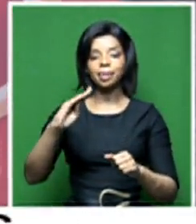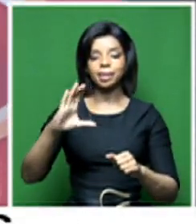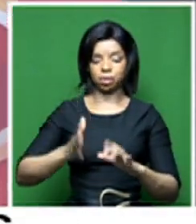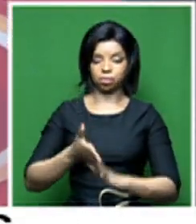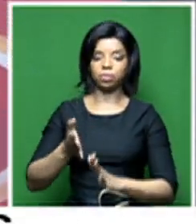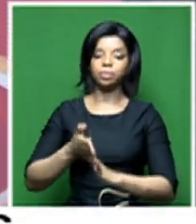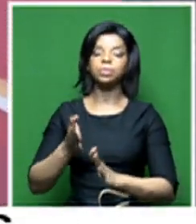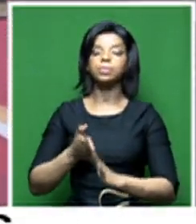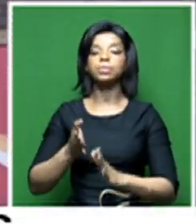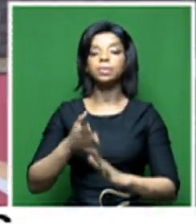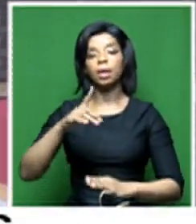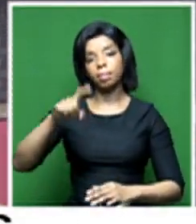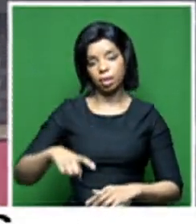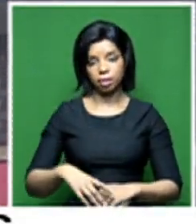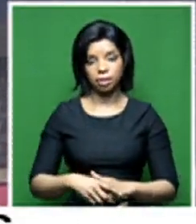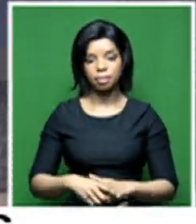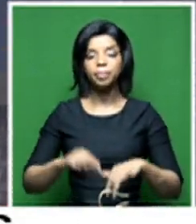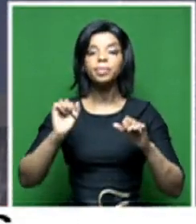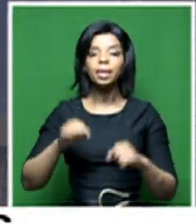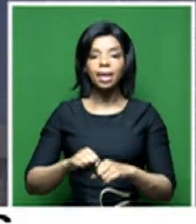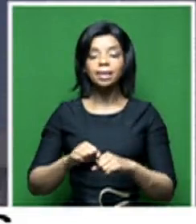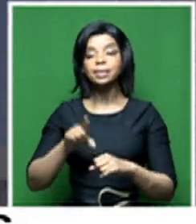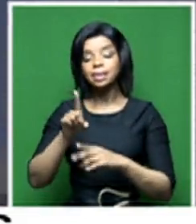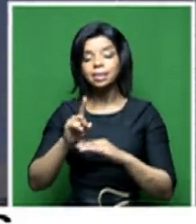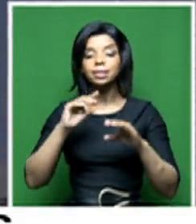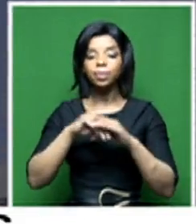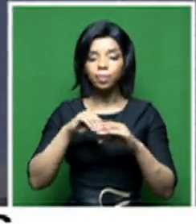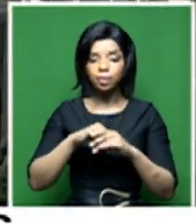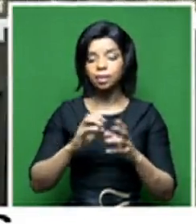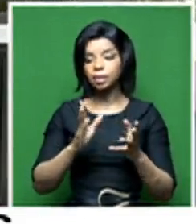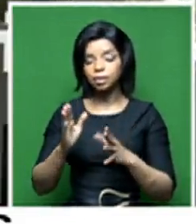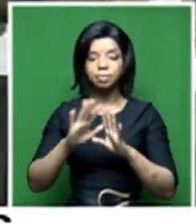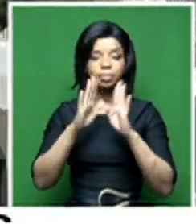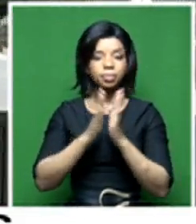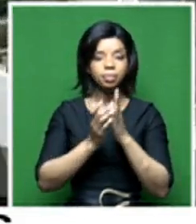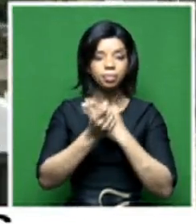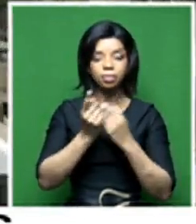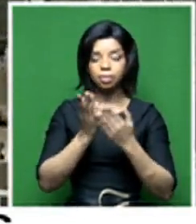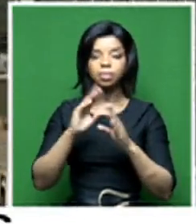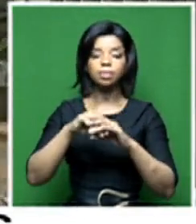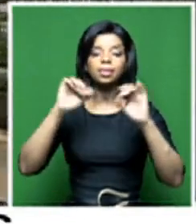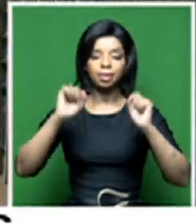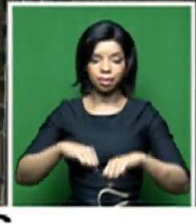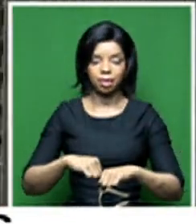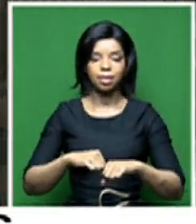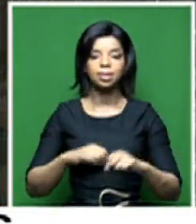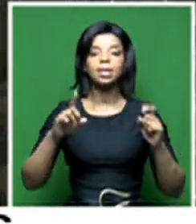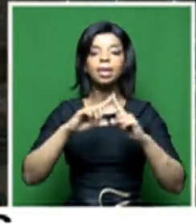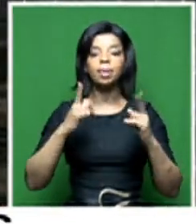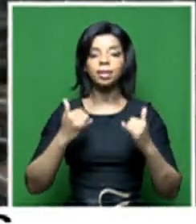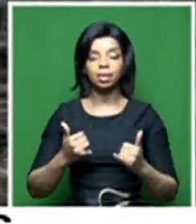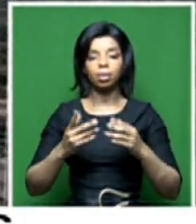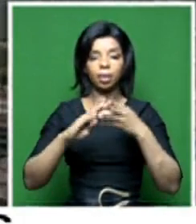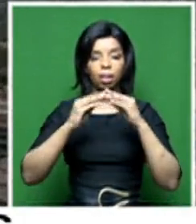SABC's content and the consumption thereof is content, we may then need to see whether the Act is adequate